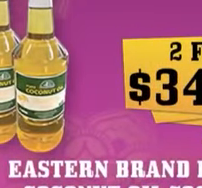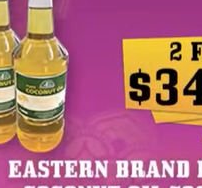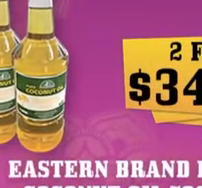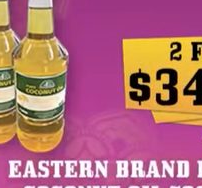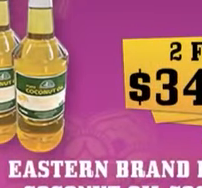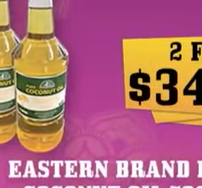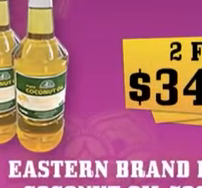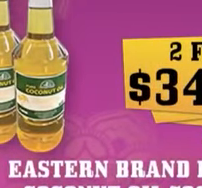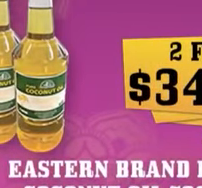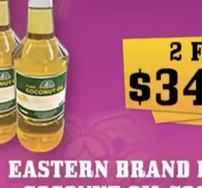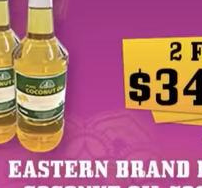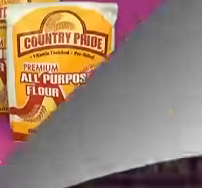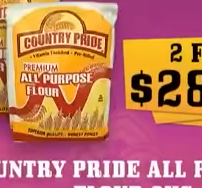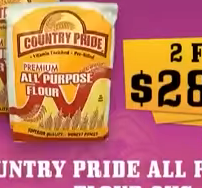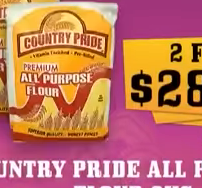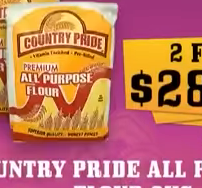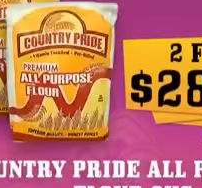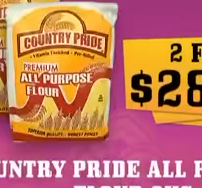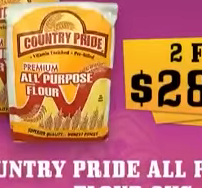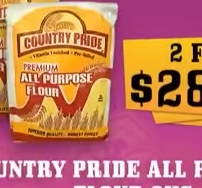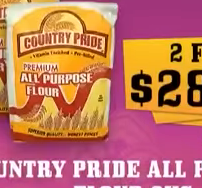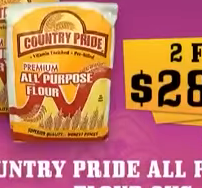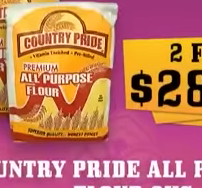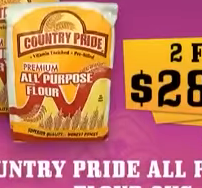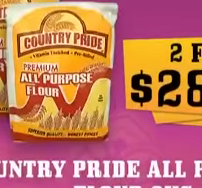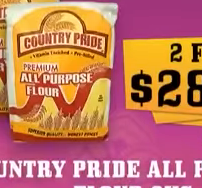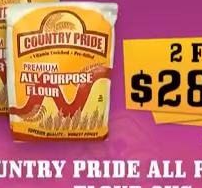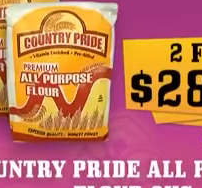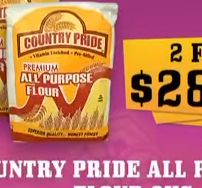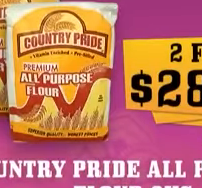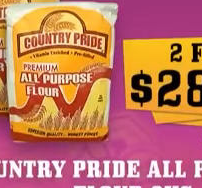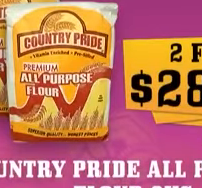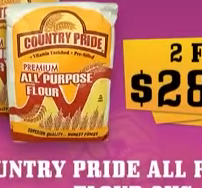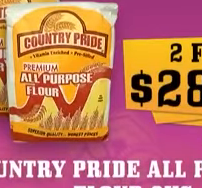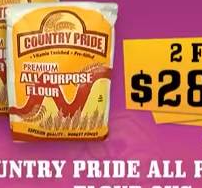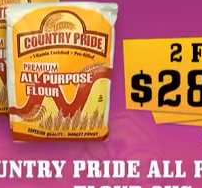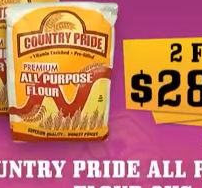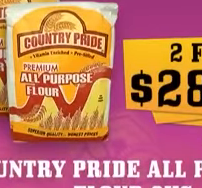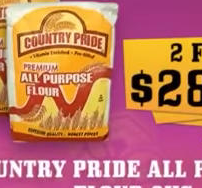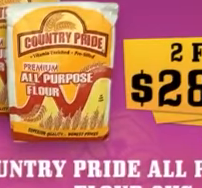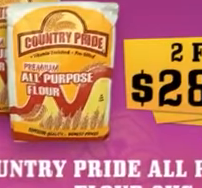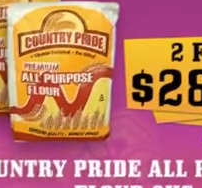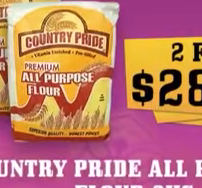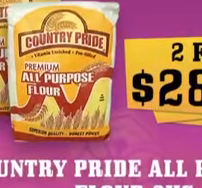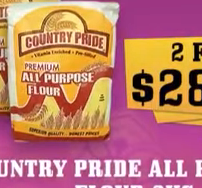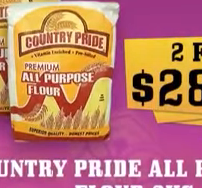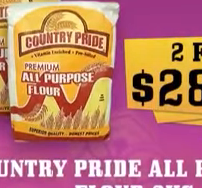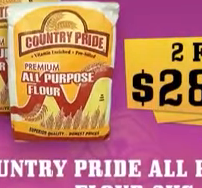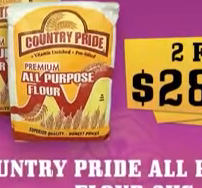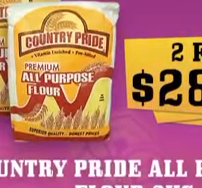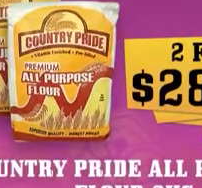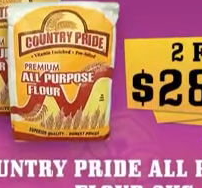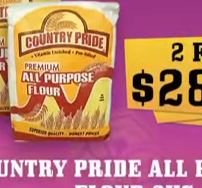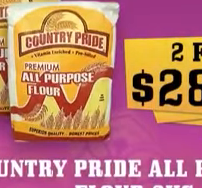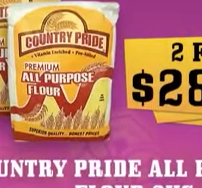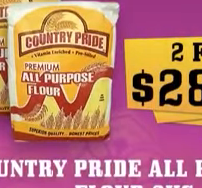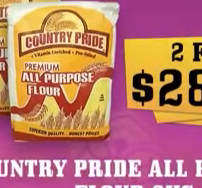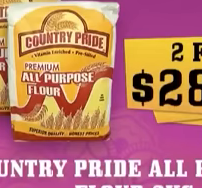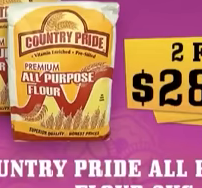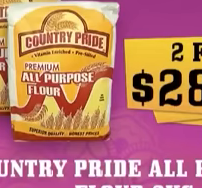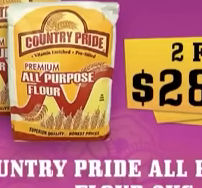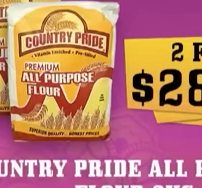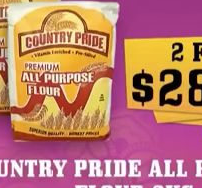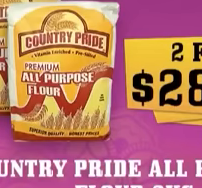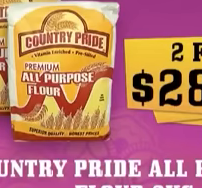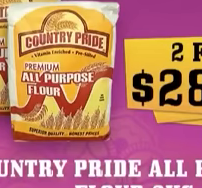2 for $34.95. Golden Brand Margarine, 3 for $16.95. Country Pride All-Purpose Flour, 2 kg, 2 for